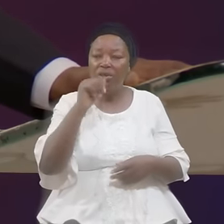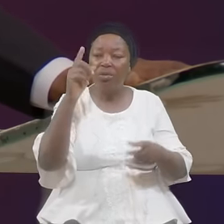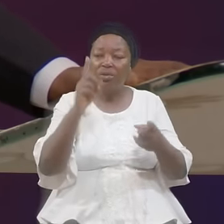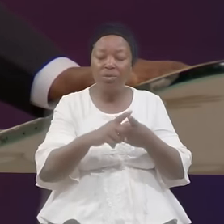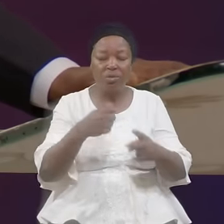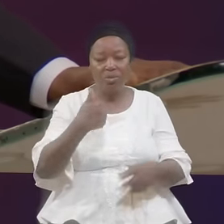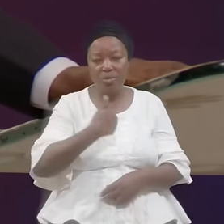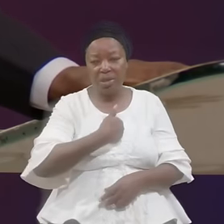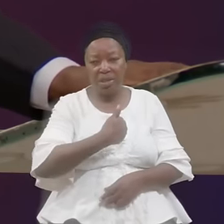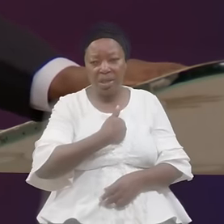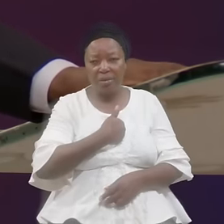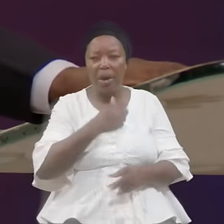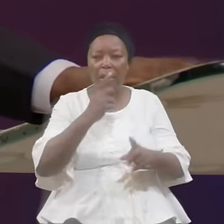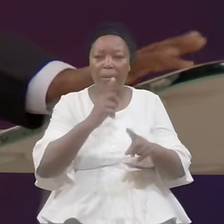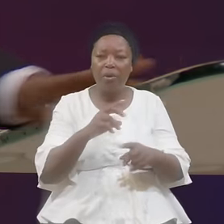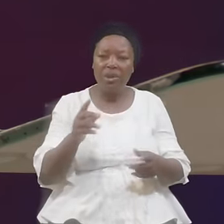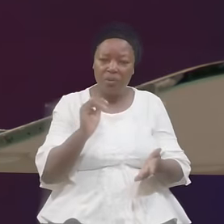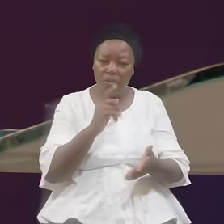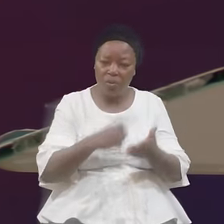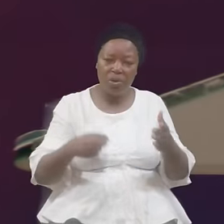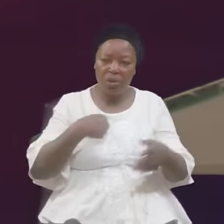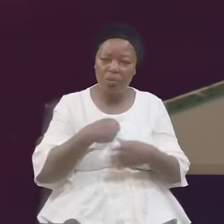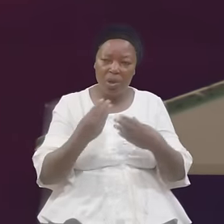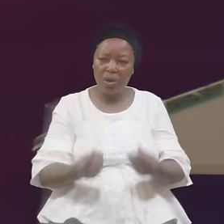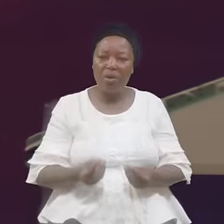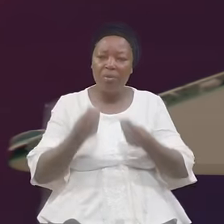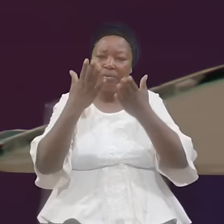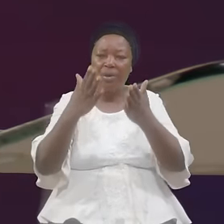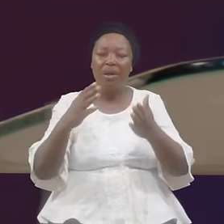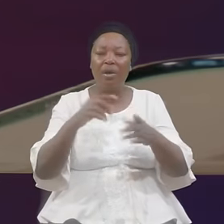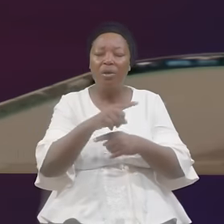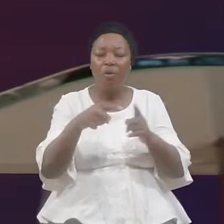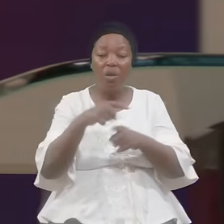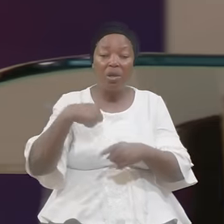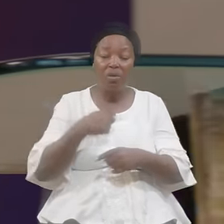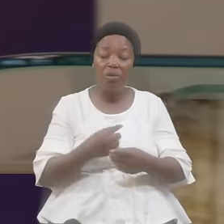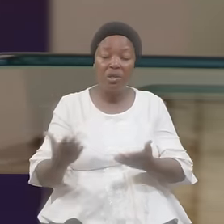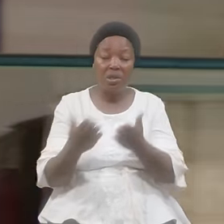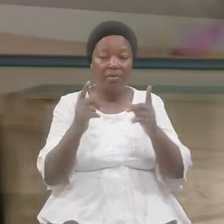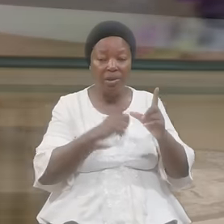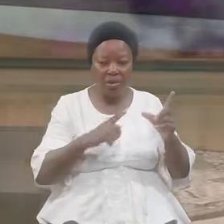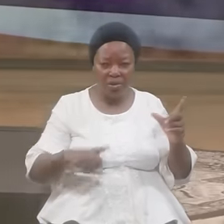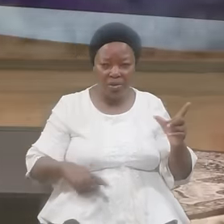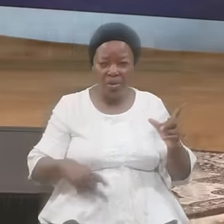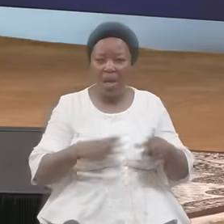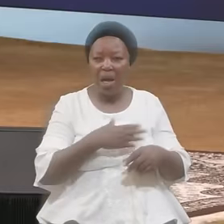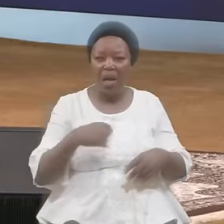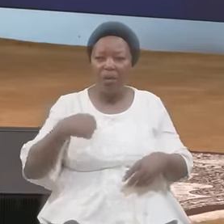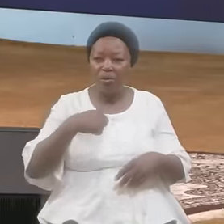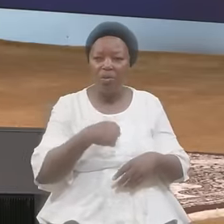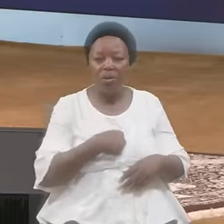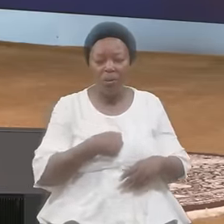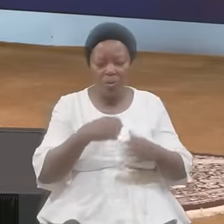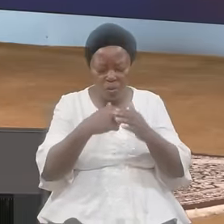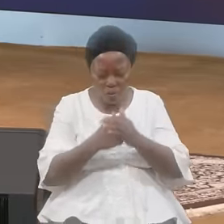Self But We Offer When We Serve The Lord And We Worship Him